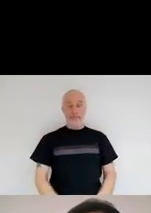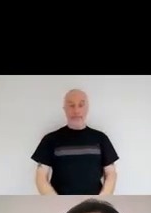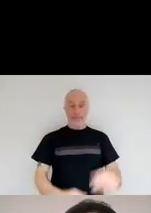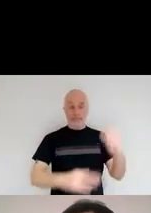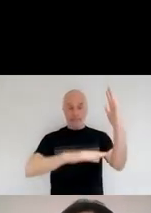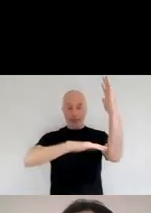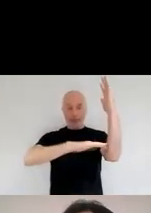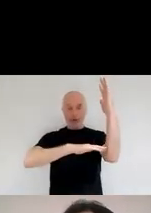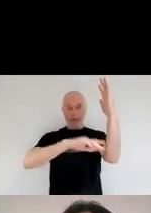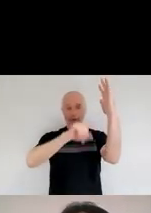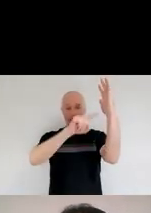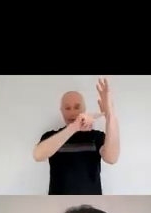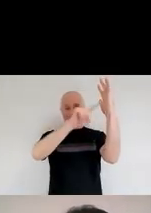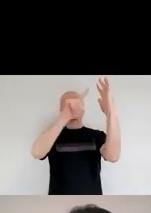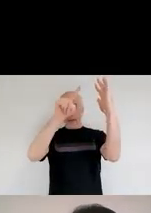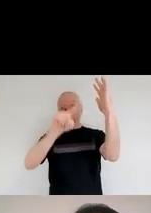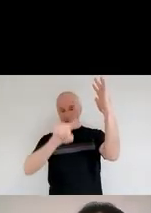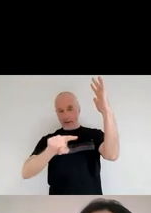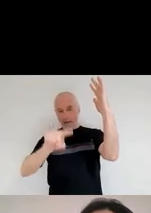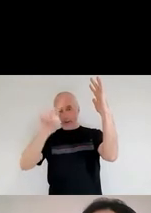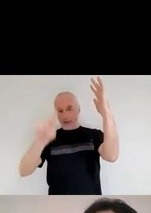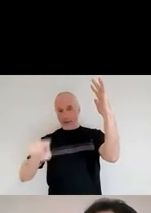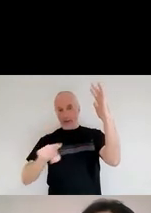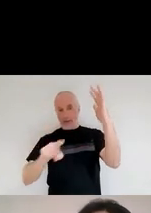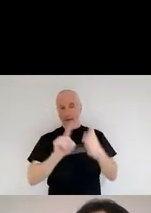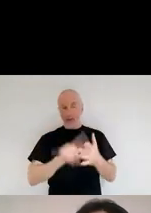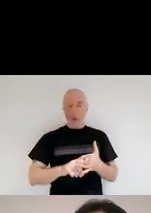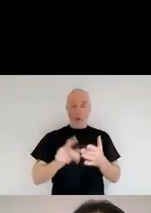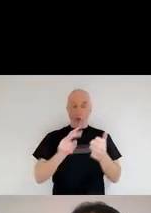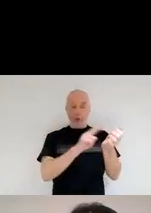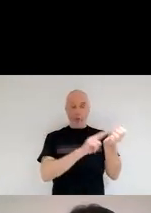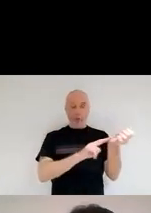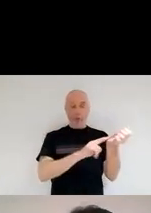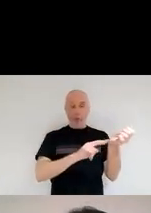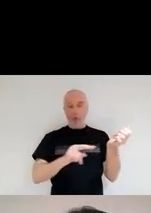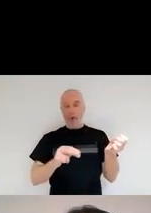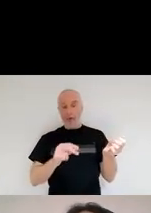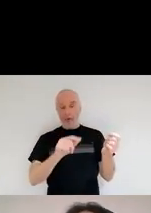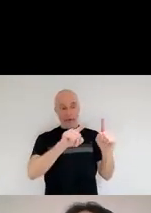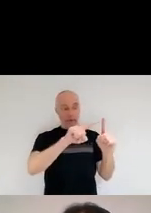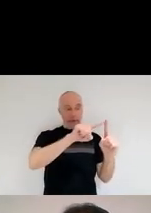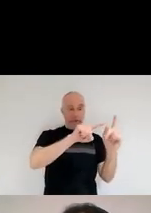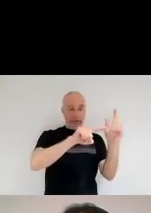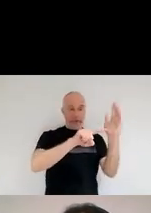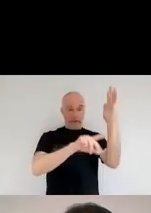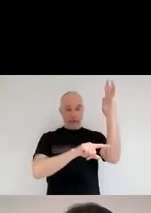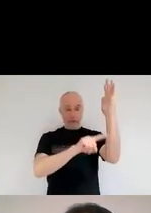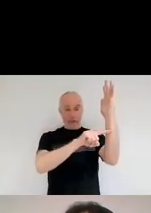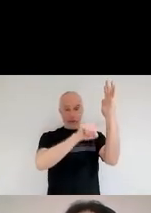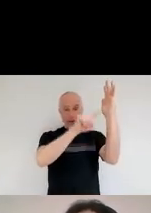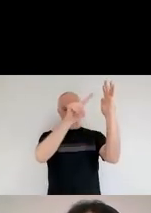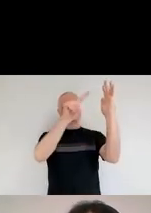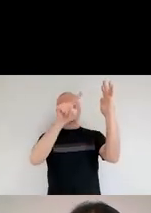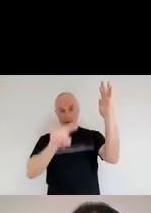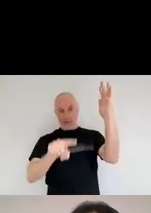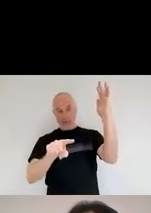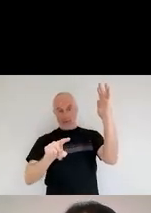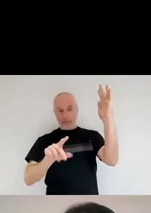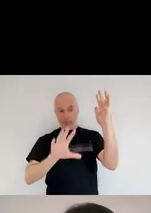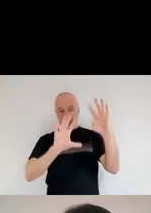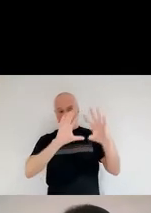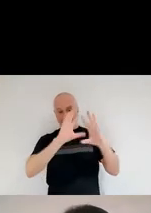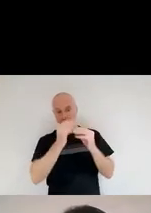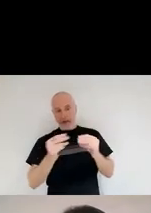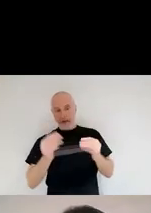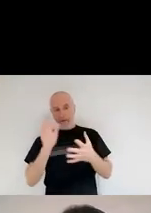here we're taking the whole of the Milky Way and separating. The blue curve here is showing everything that I just seen from stars. that's just starlight